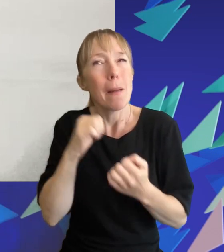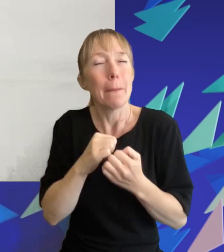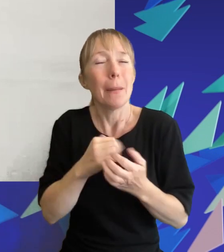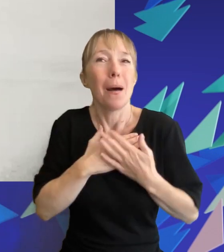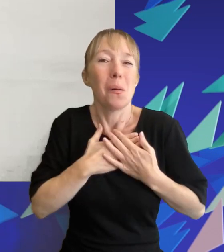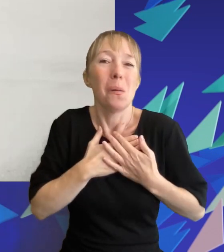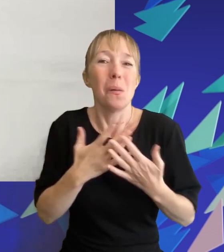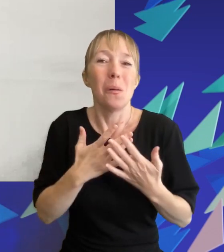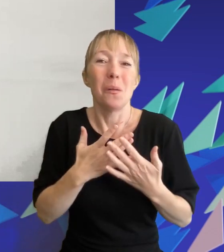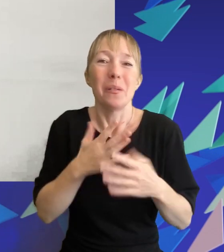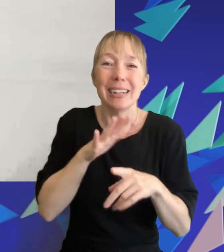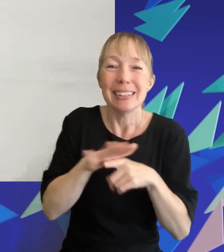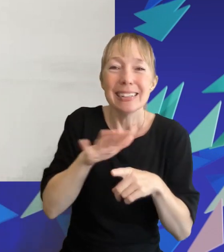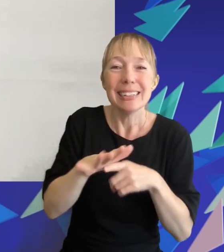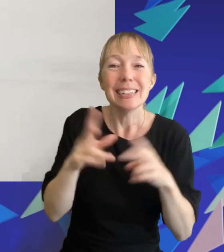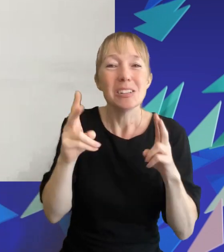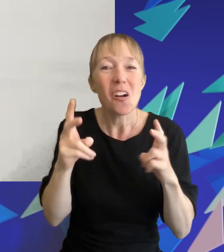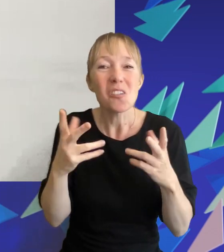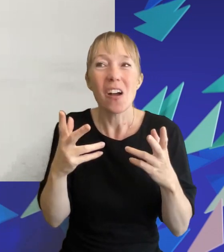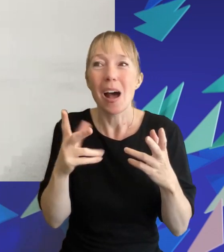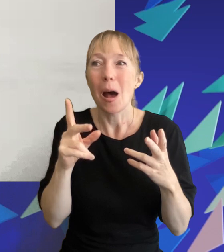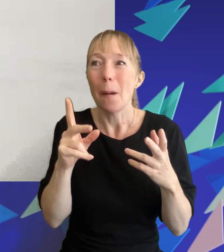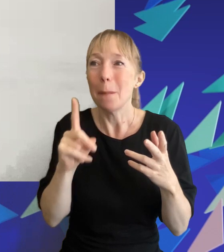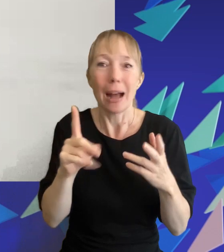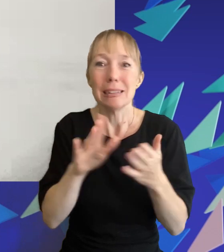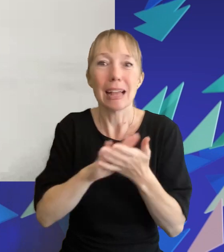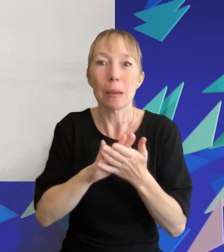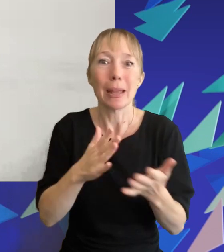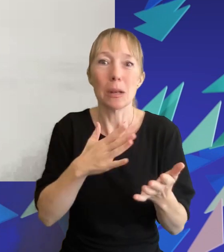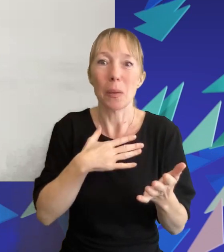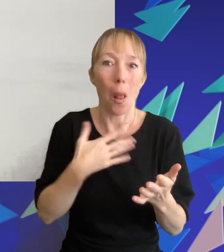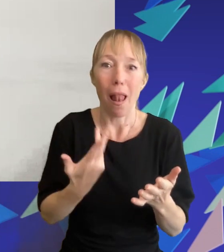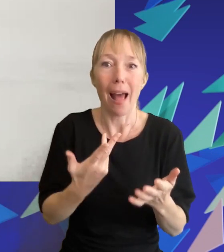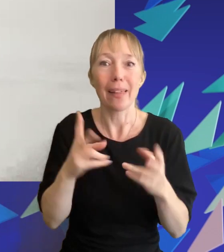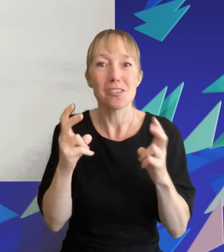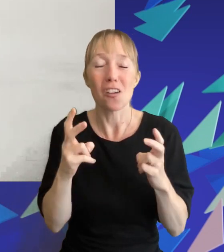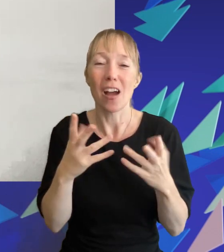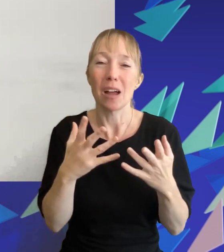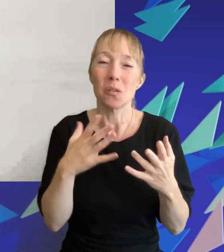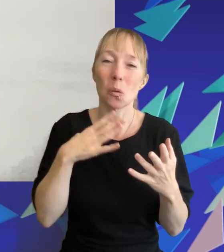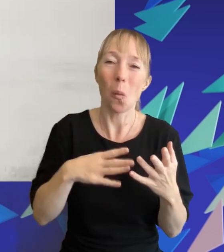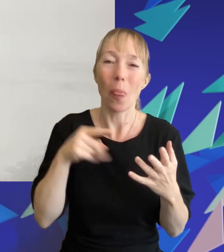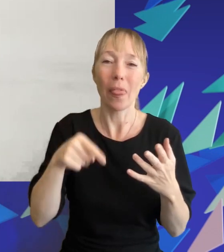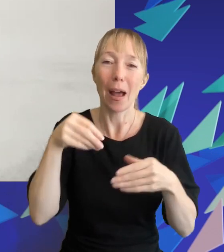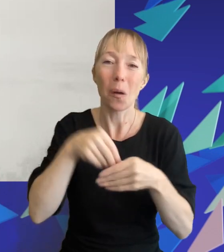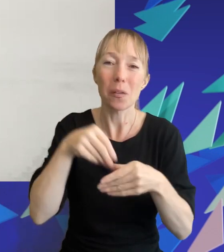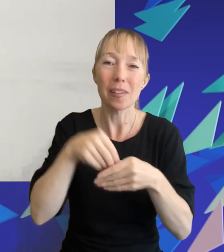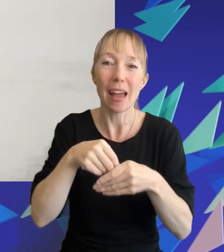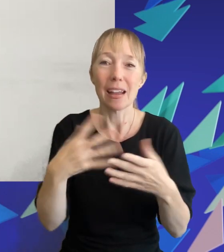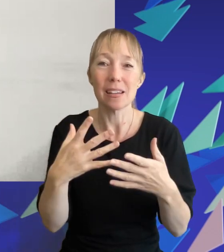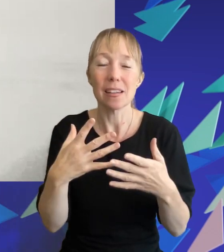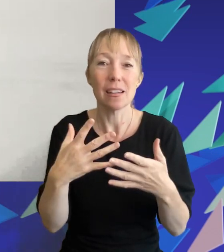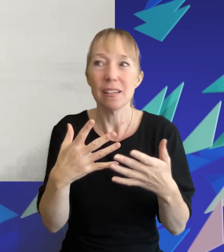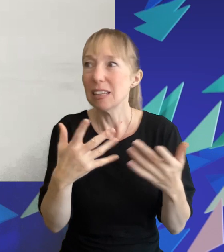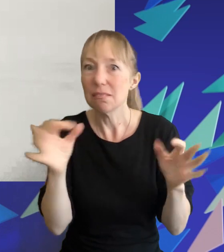poke fun at genres that we like but it doesn't mean that we dislike them it just means that we're craving that kind of content and we we don't